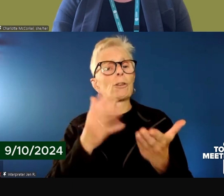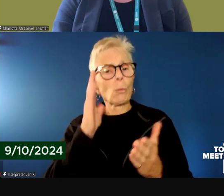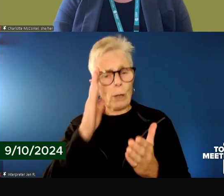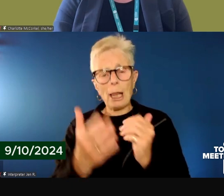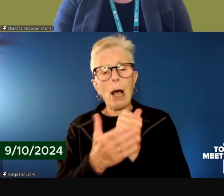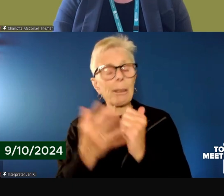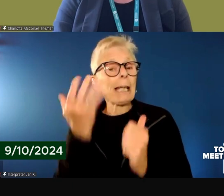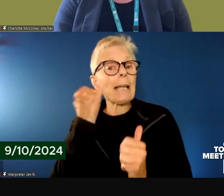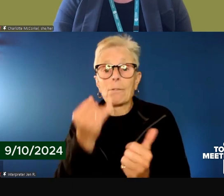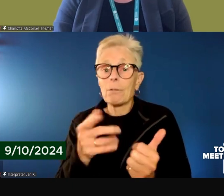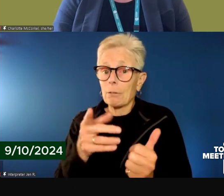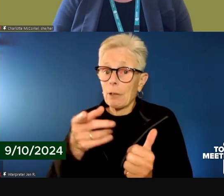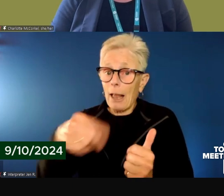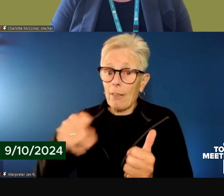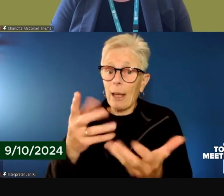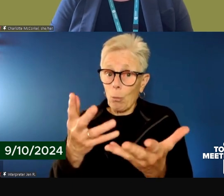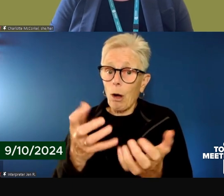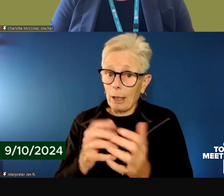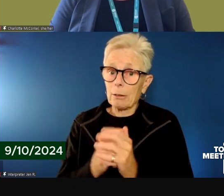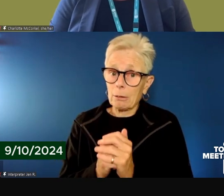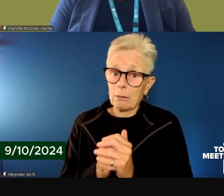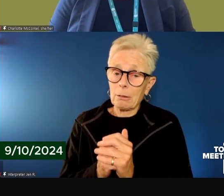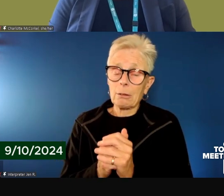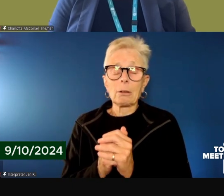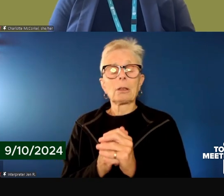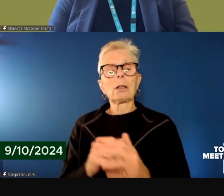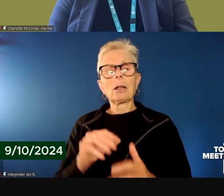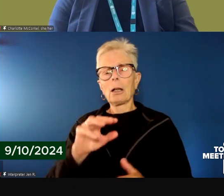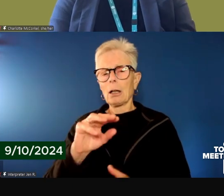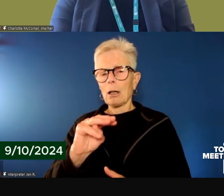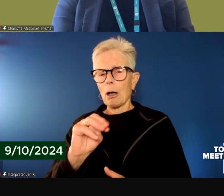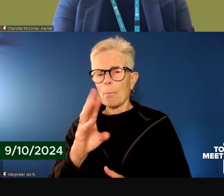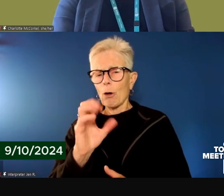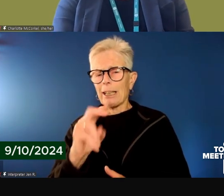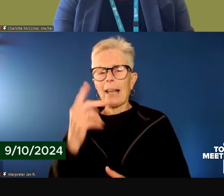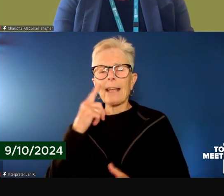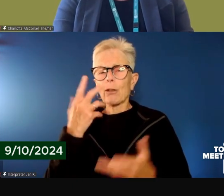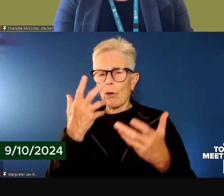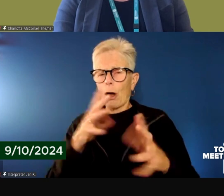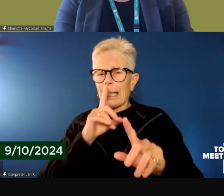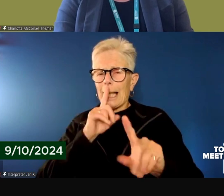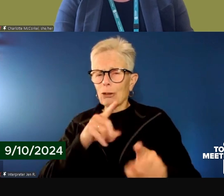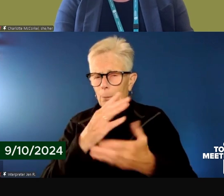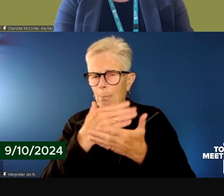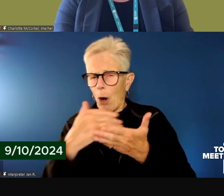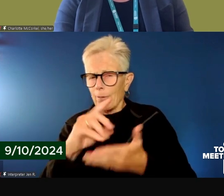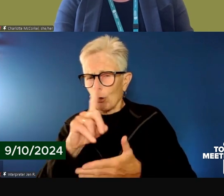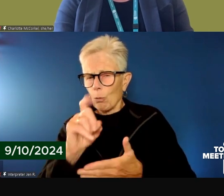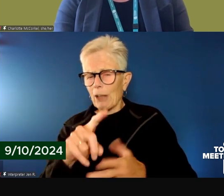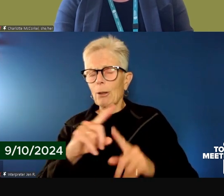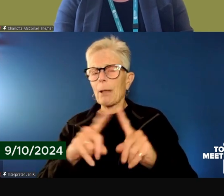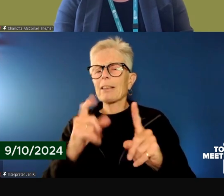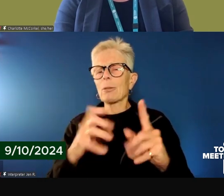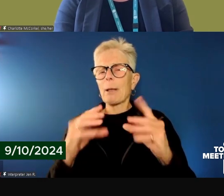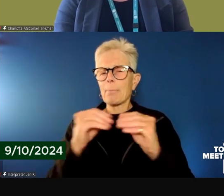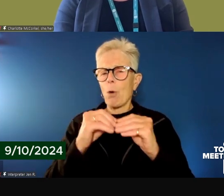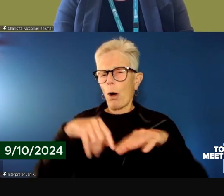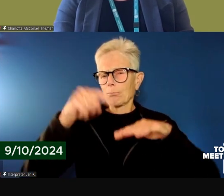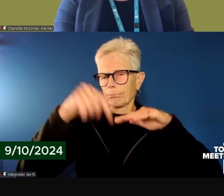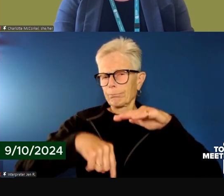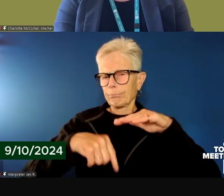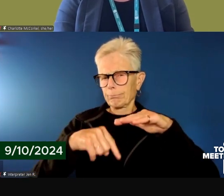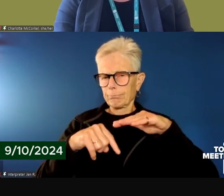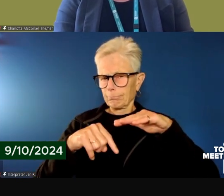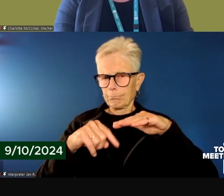Thank you. Maureen, I think you addressed part of this question. But this feels a little bit more nuanced than what you just spoke to.